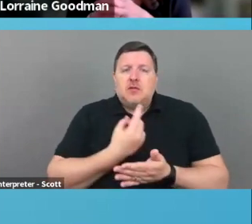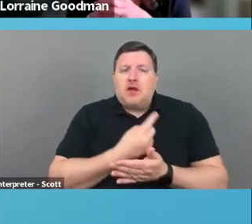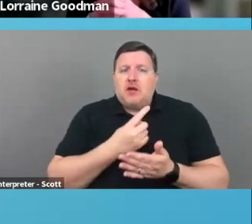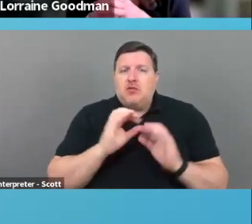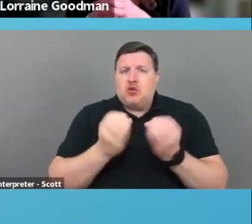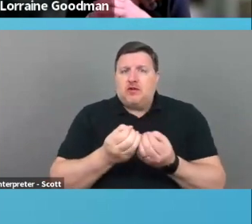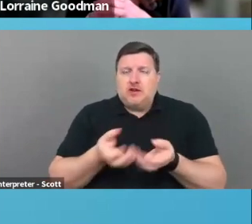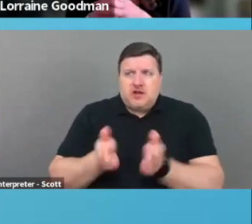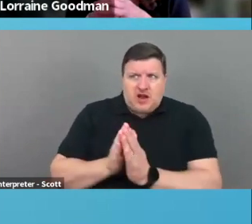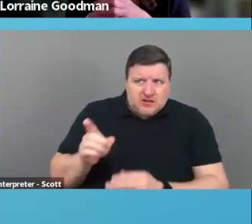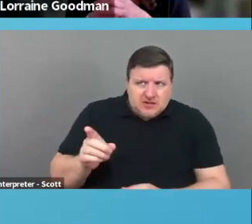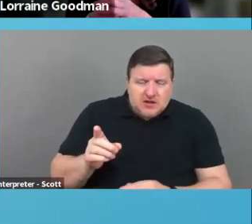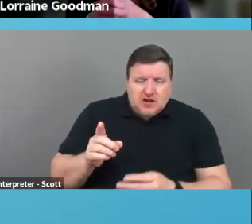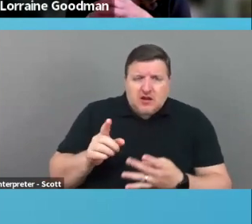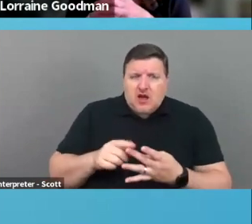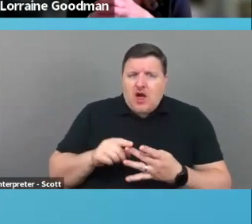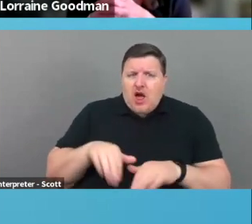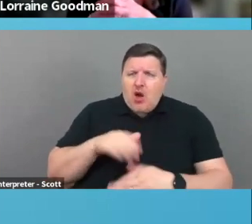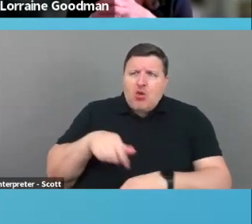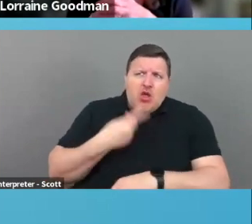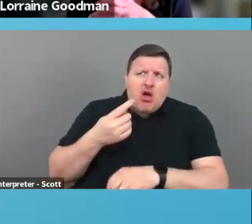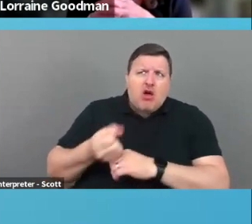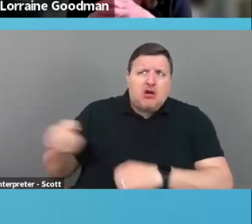asking how long has the executive director been in place?